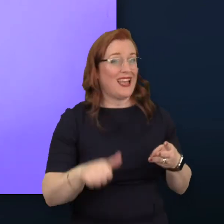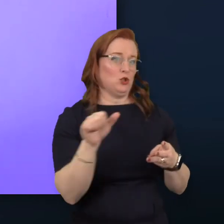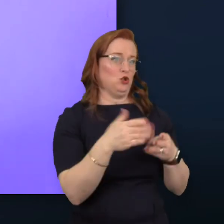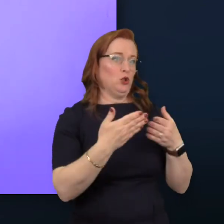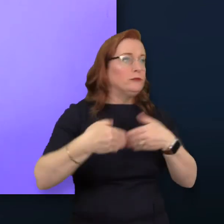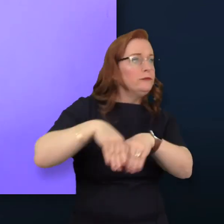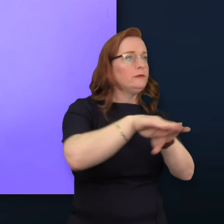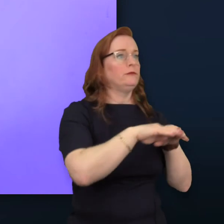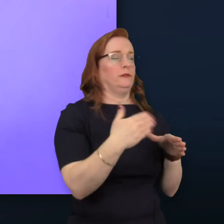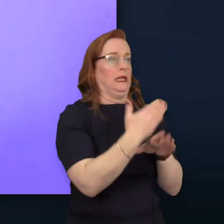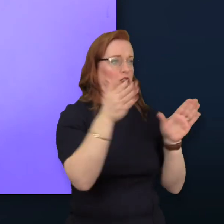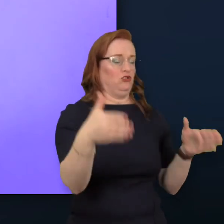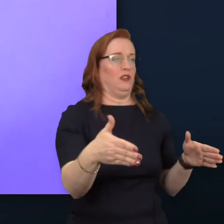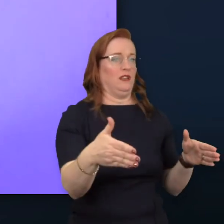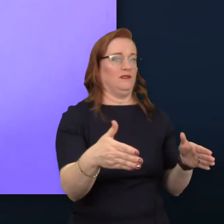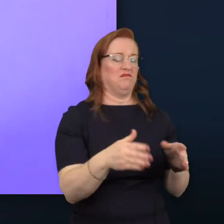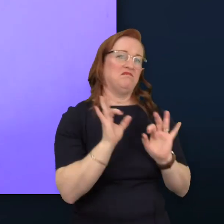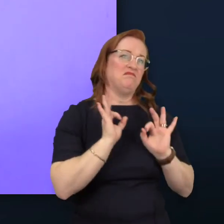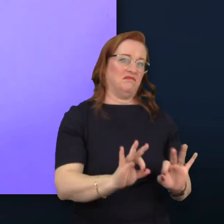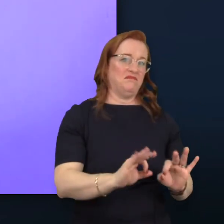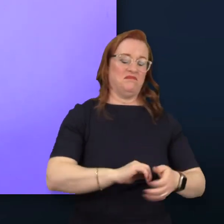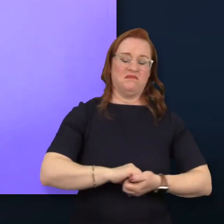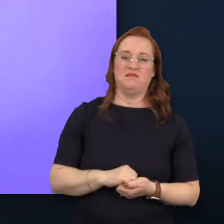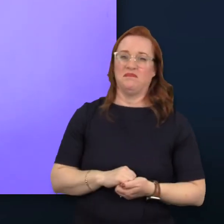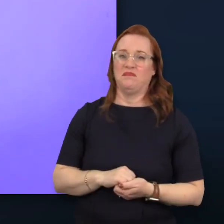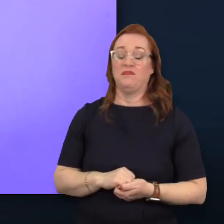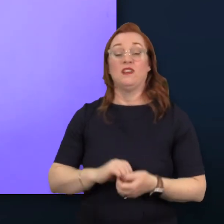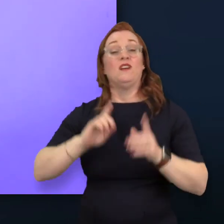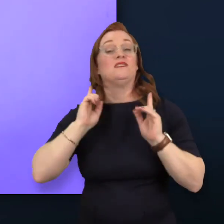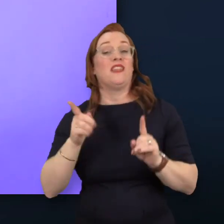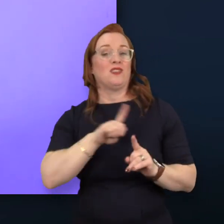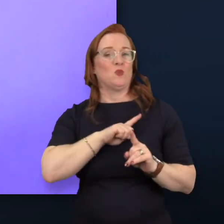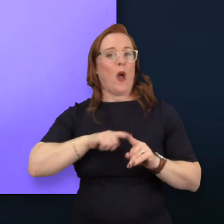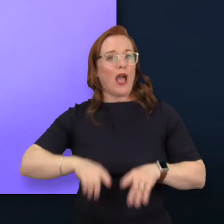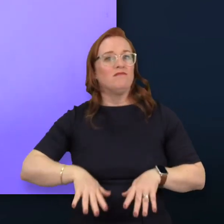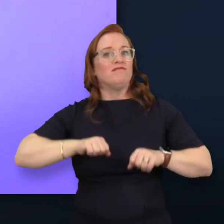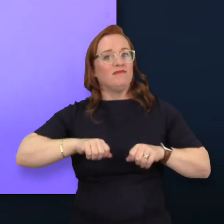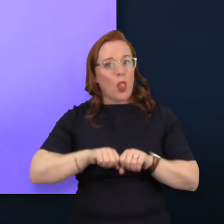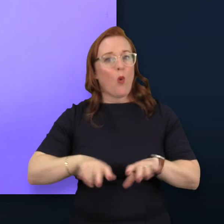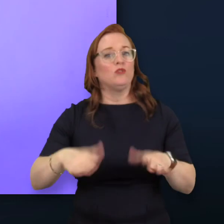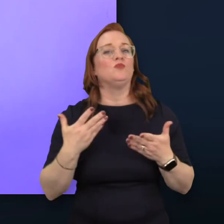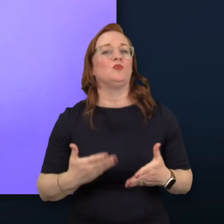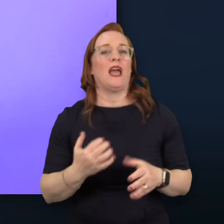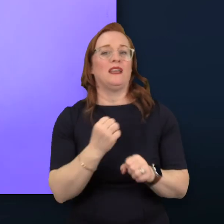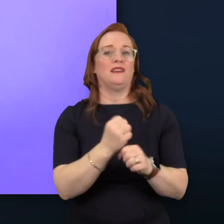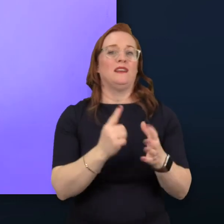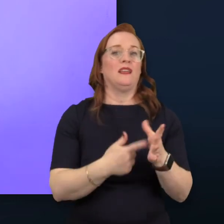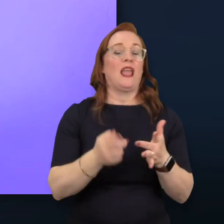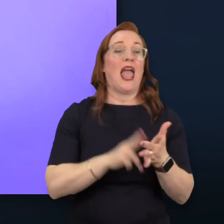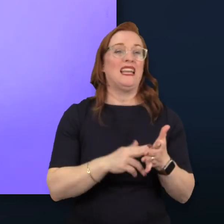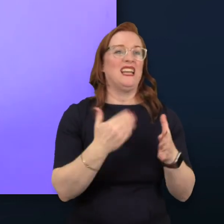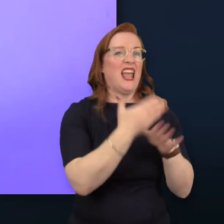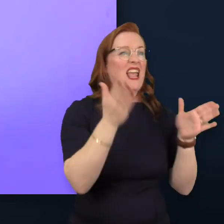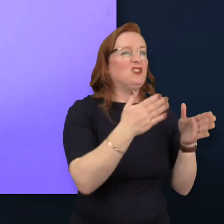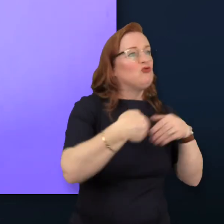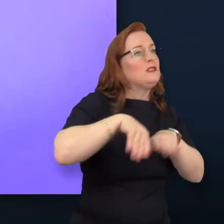Overwhelmingly, yes. NEM, CON. Hence the launch today of this industry initiative, the